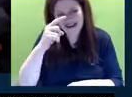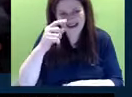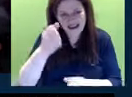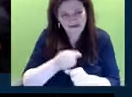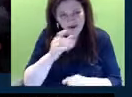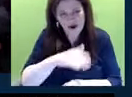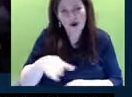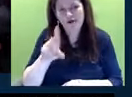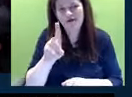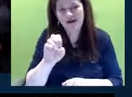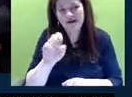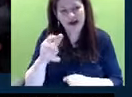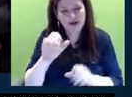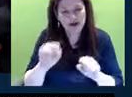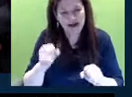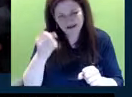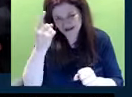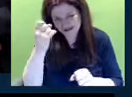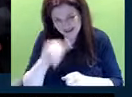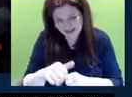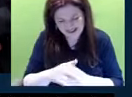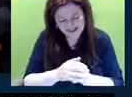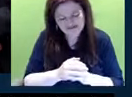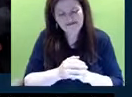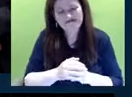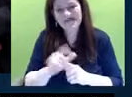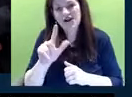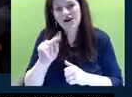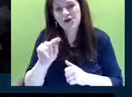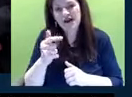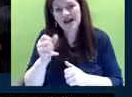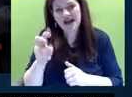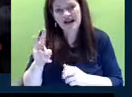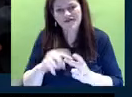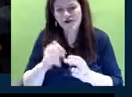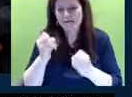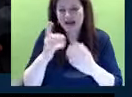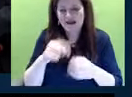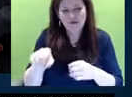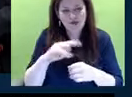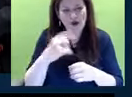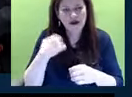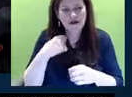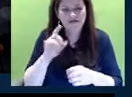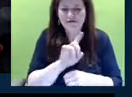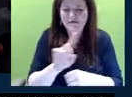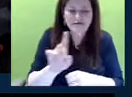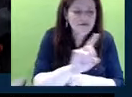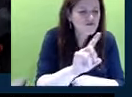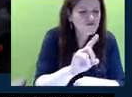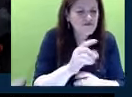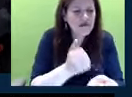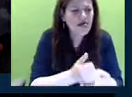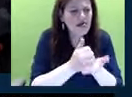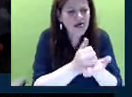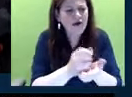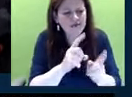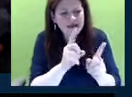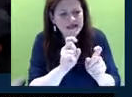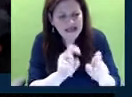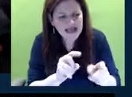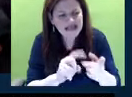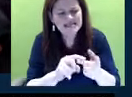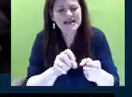state can relate to that. Our Lieutenant Governor and many of you have been on the streets helping to test and vaccinate